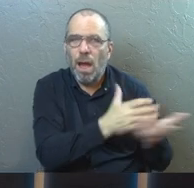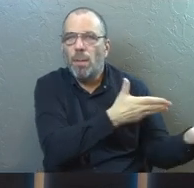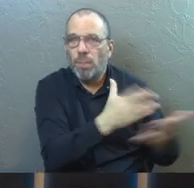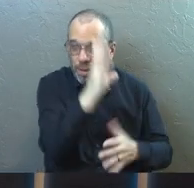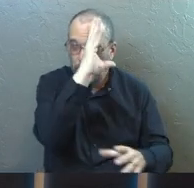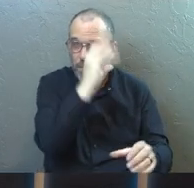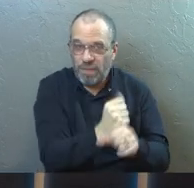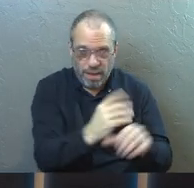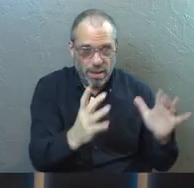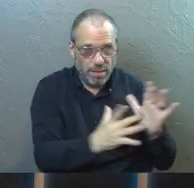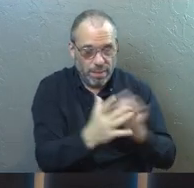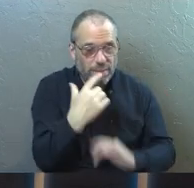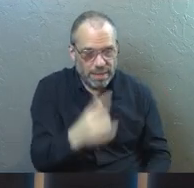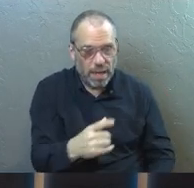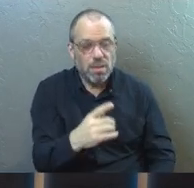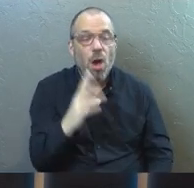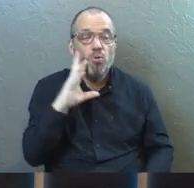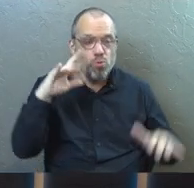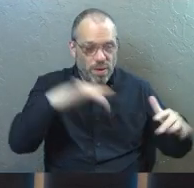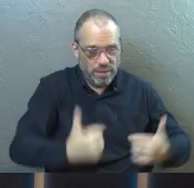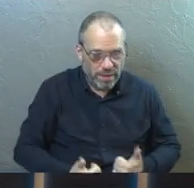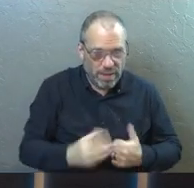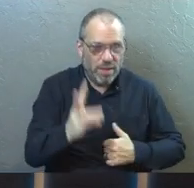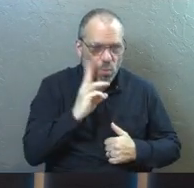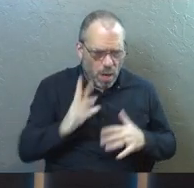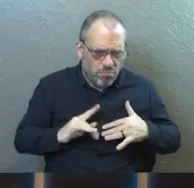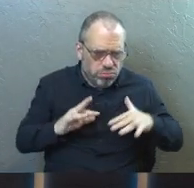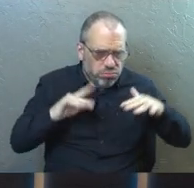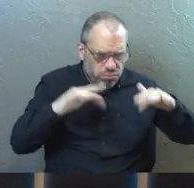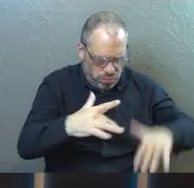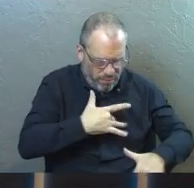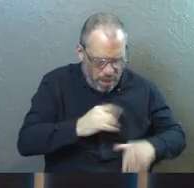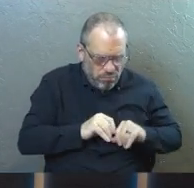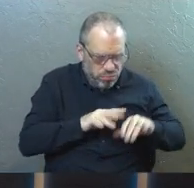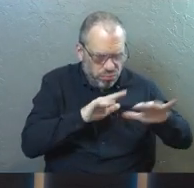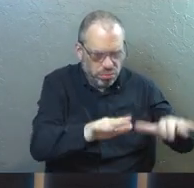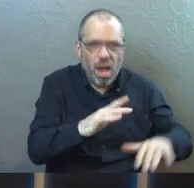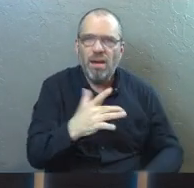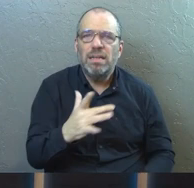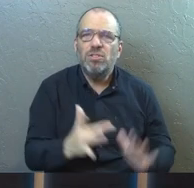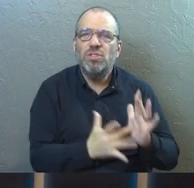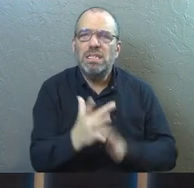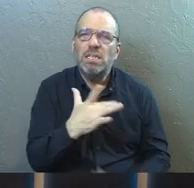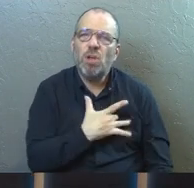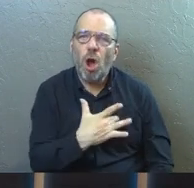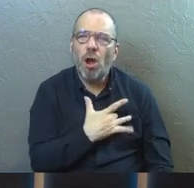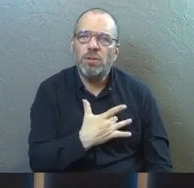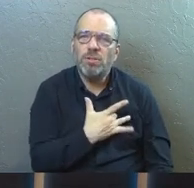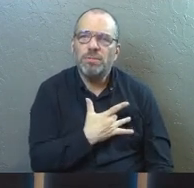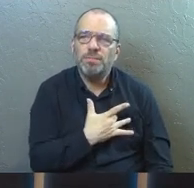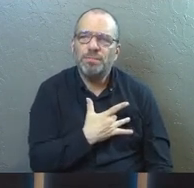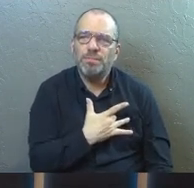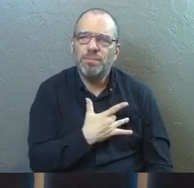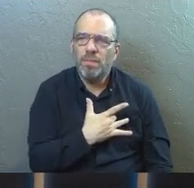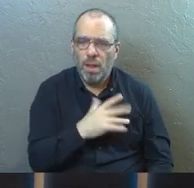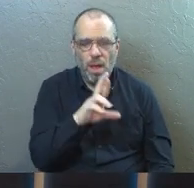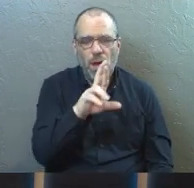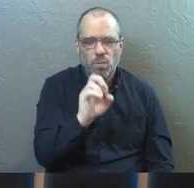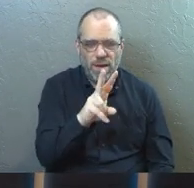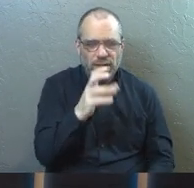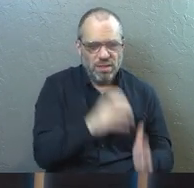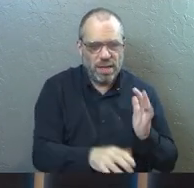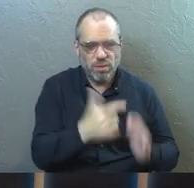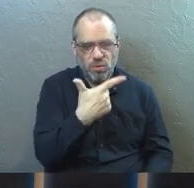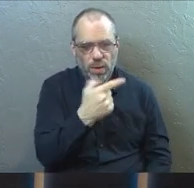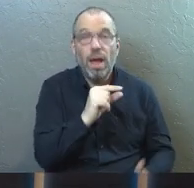bring your faith. For the scriptures declare rivers of living water will flow from his heart, Jesus's heart. And then Revelation